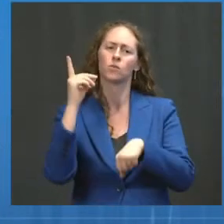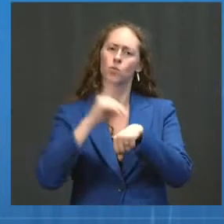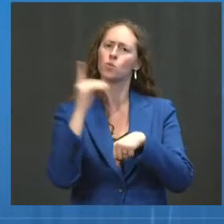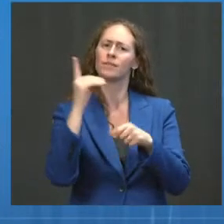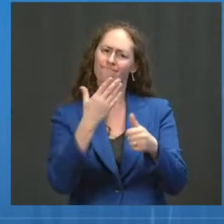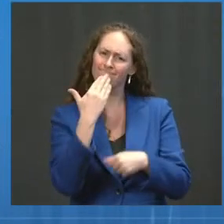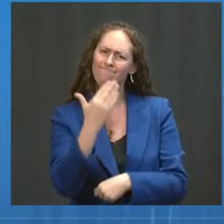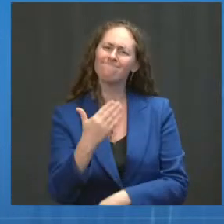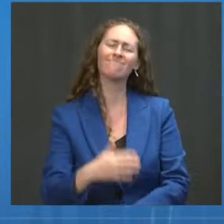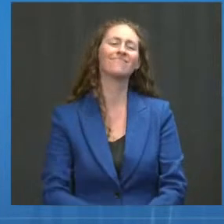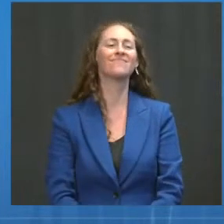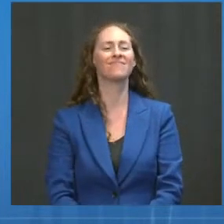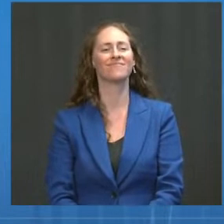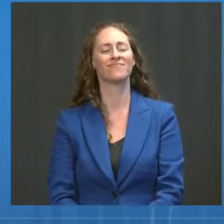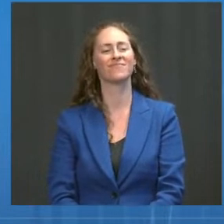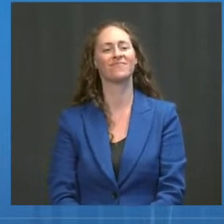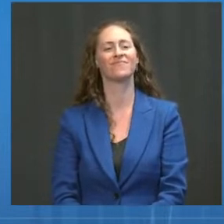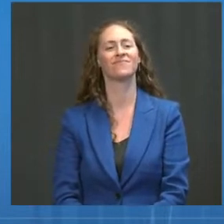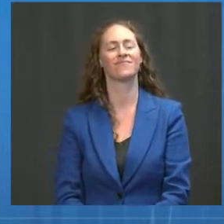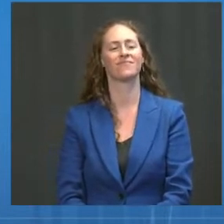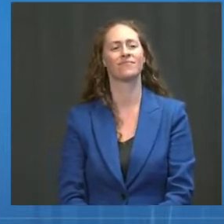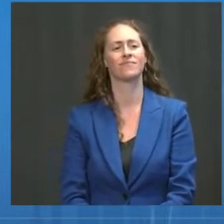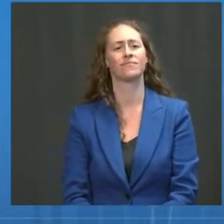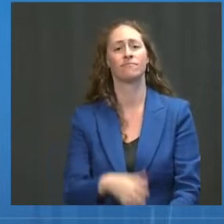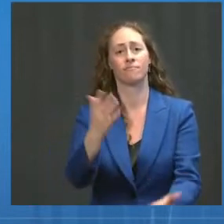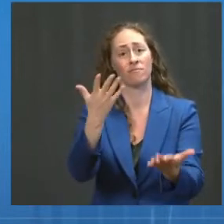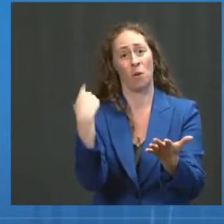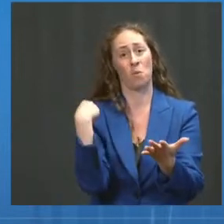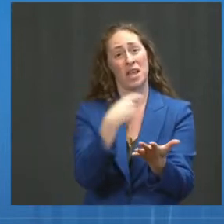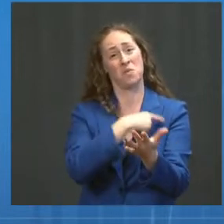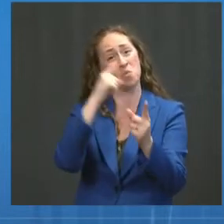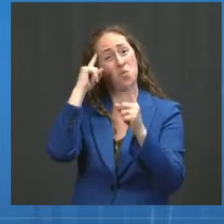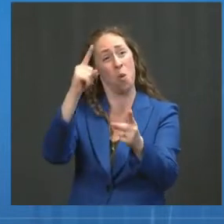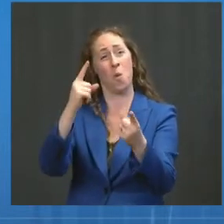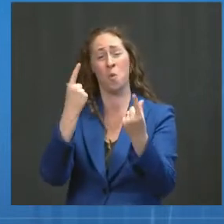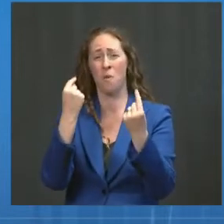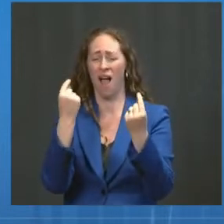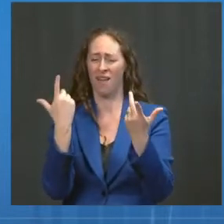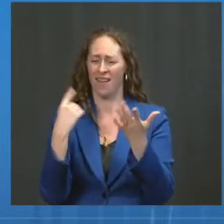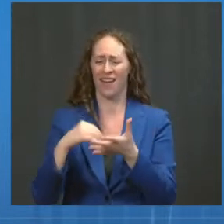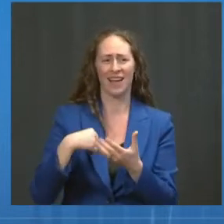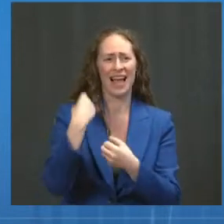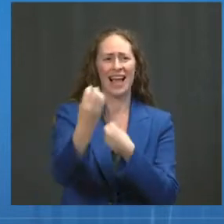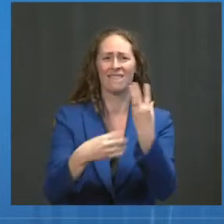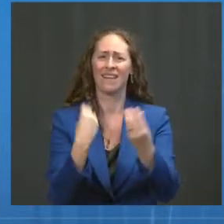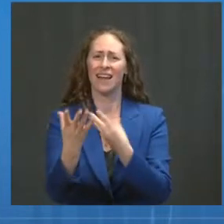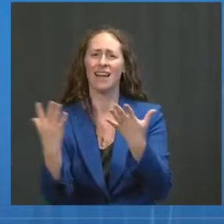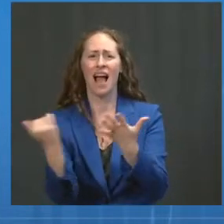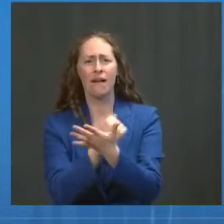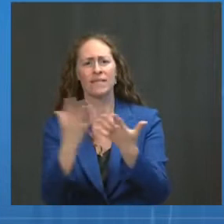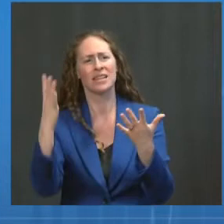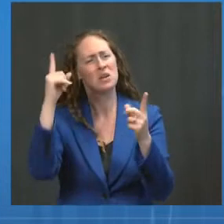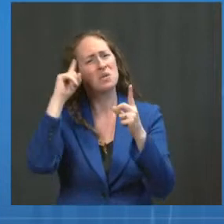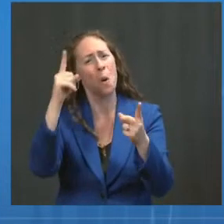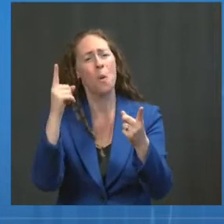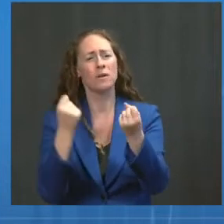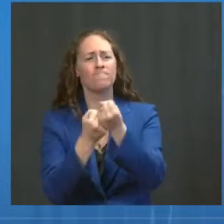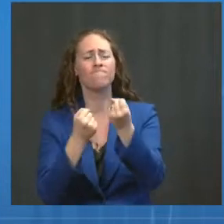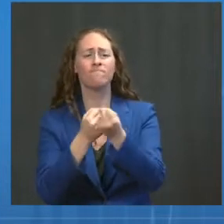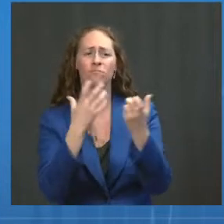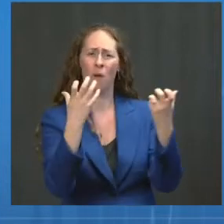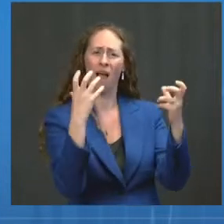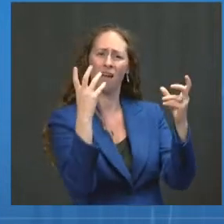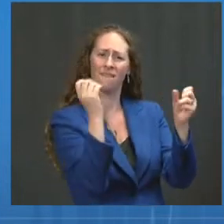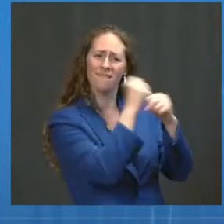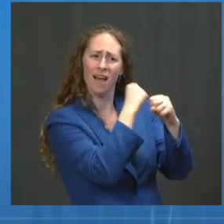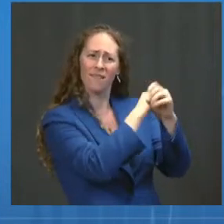We are using every lever at our disposal to fight the virus, including by ensuring state and local leaders have